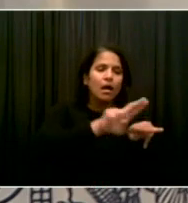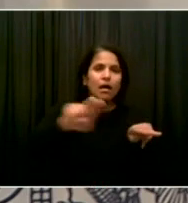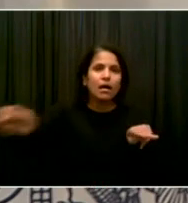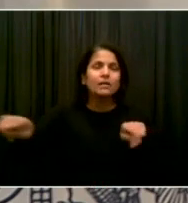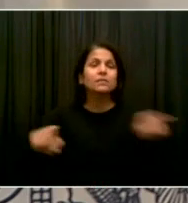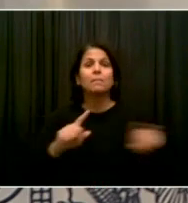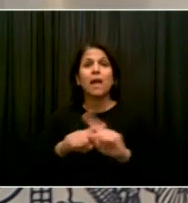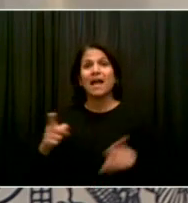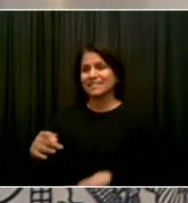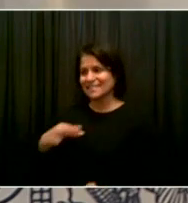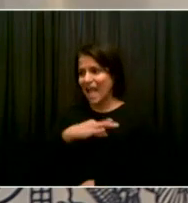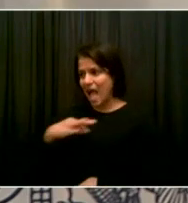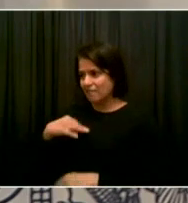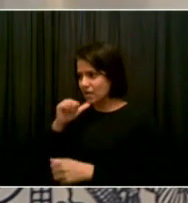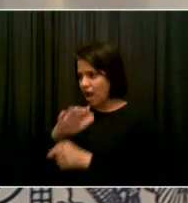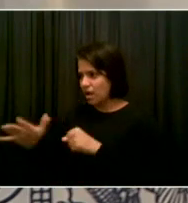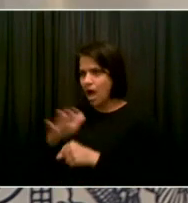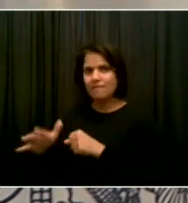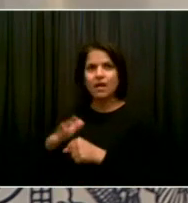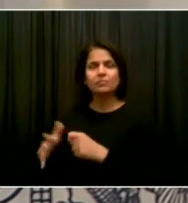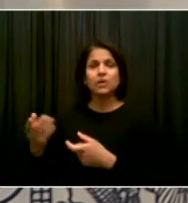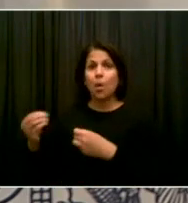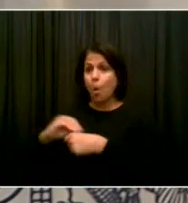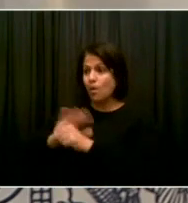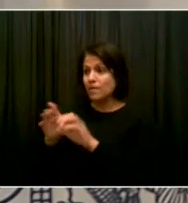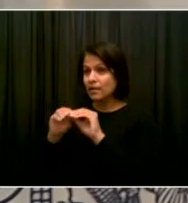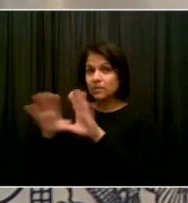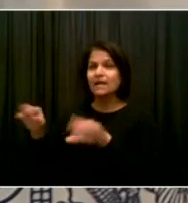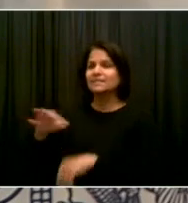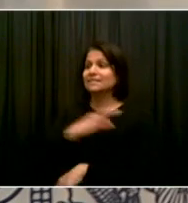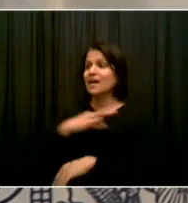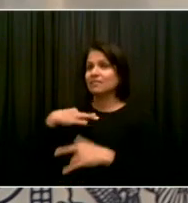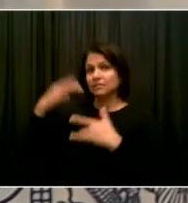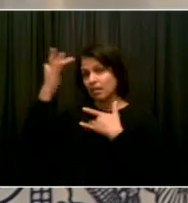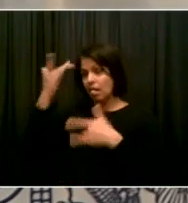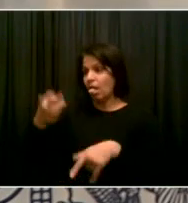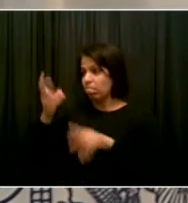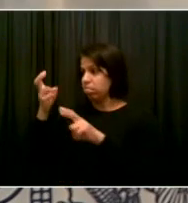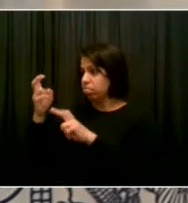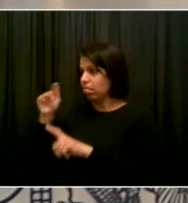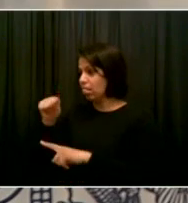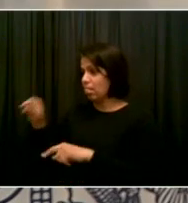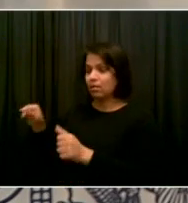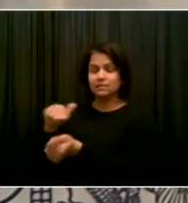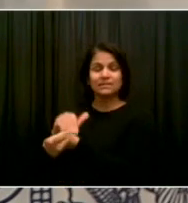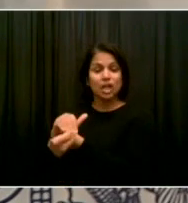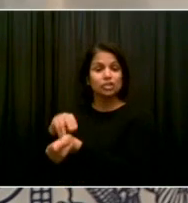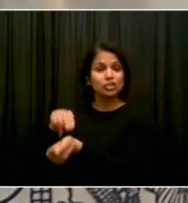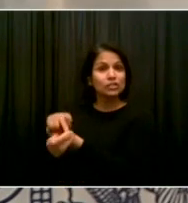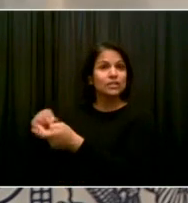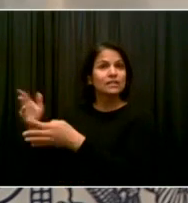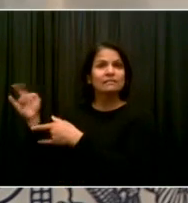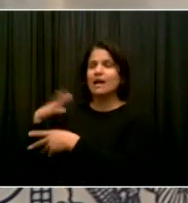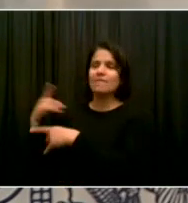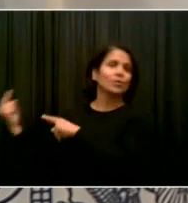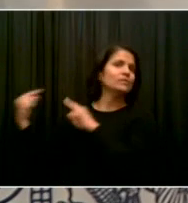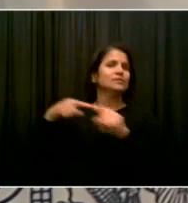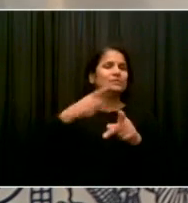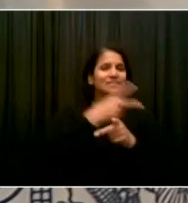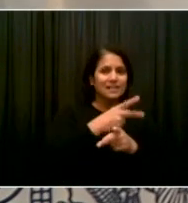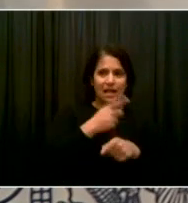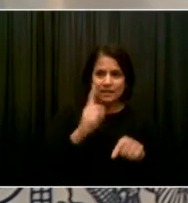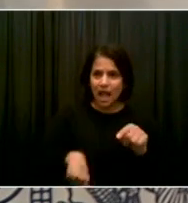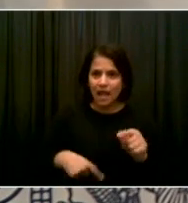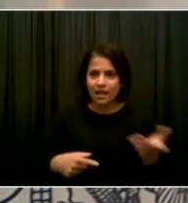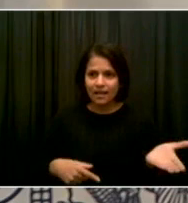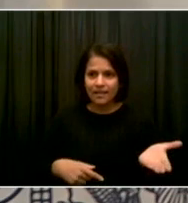so, you know, that's a harder challenge than just reopening ICU beds. I was hoping you could comment on, you know, what does that look like in